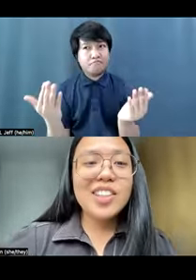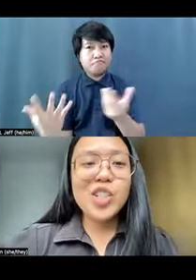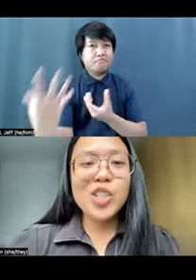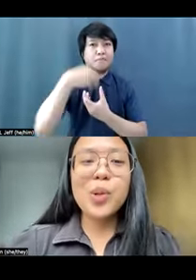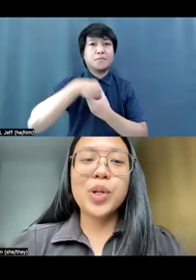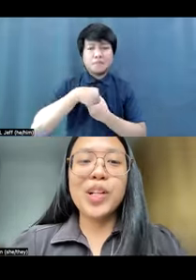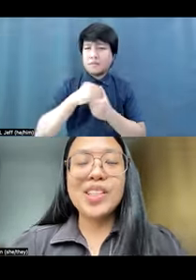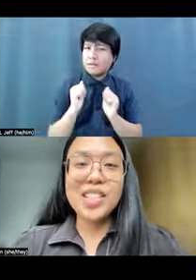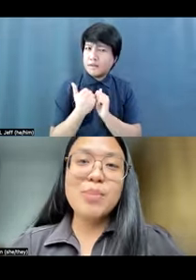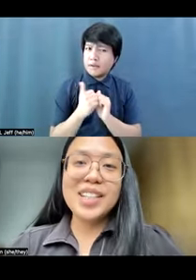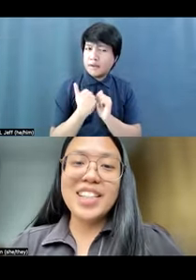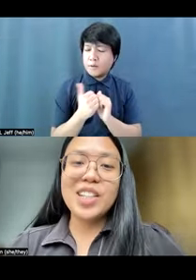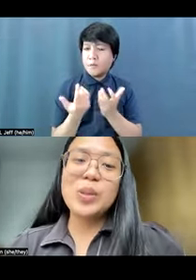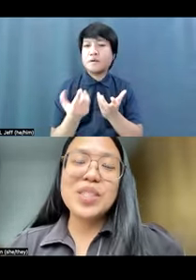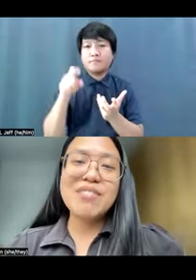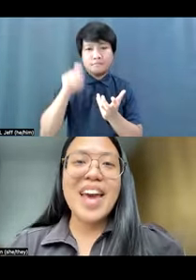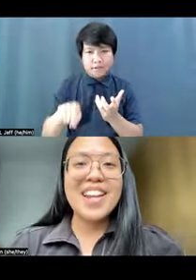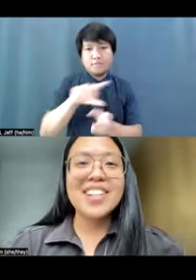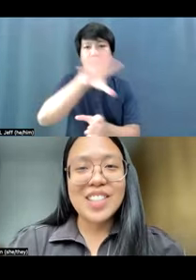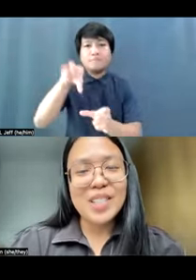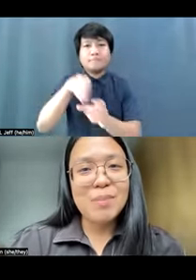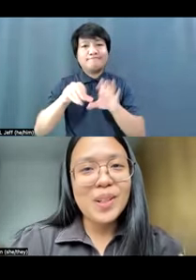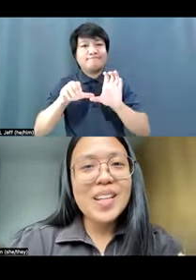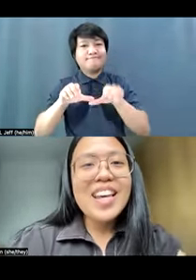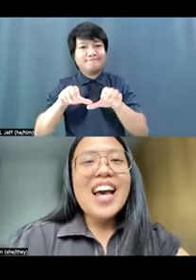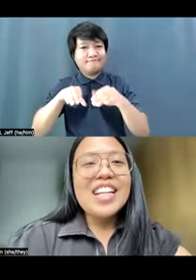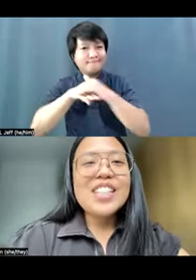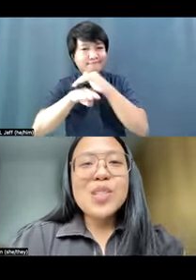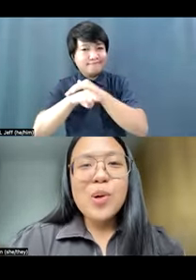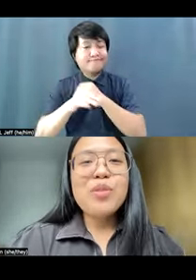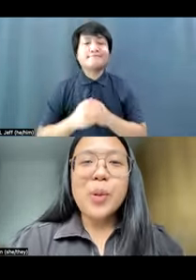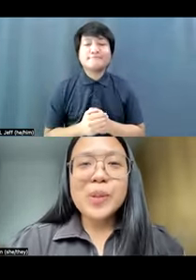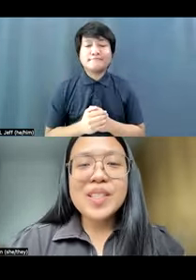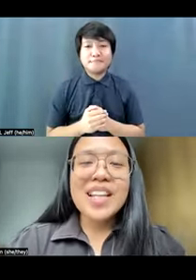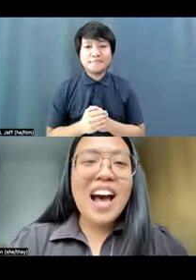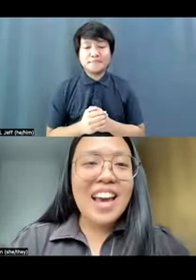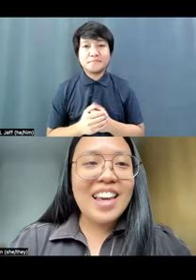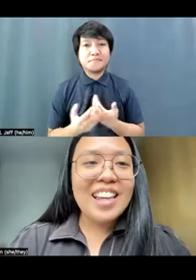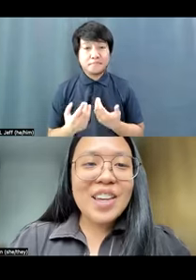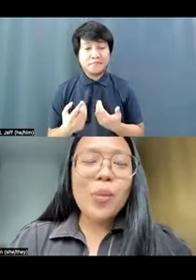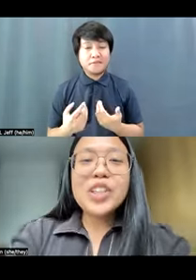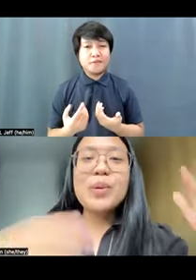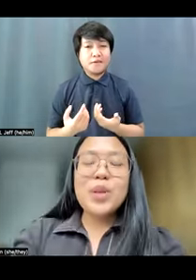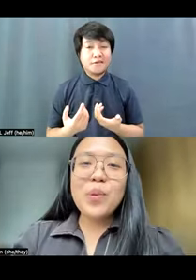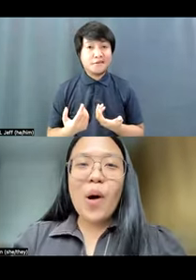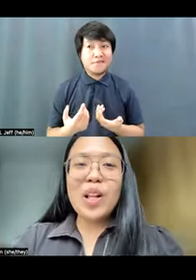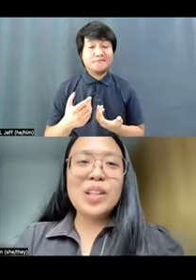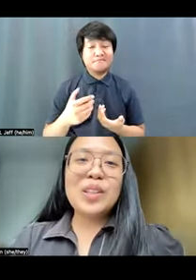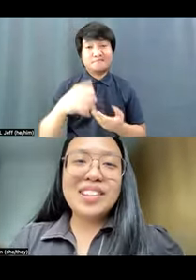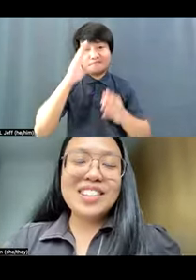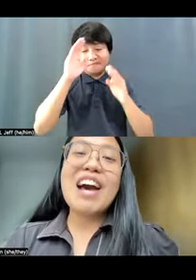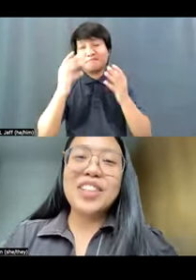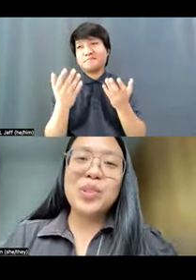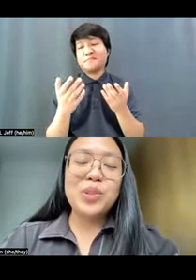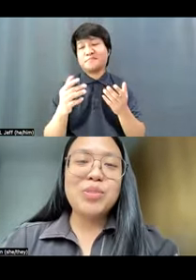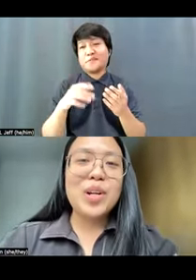the digital world disability inclusive and accessible. And so, folks, I welcome you all